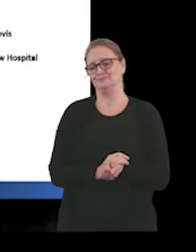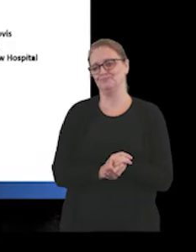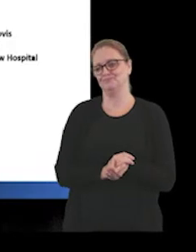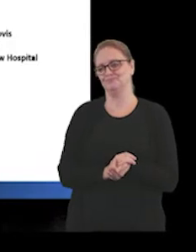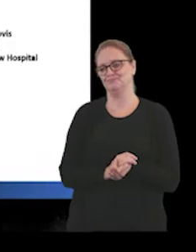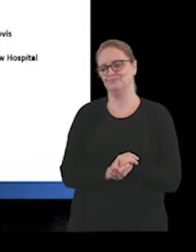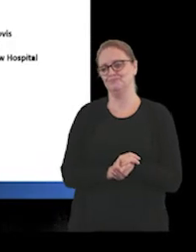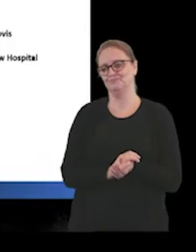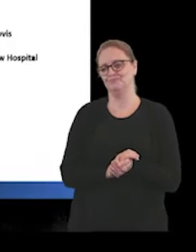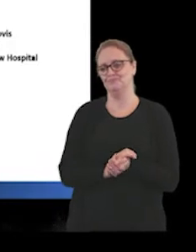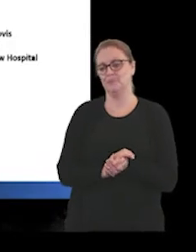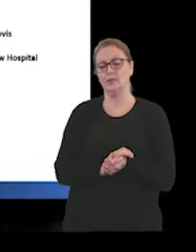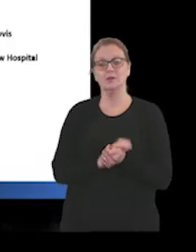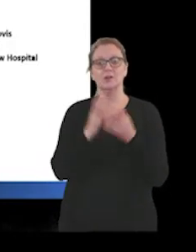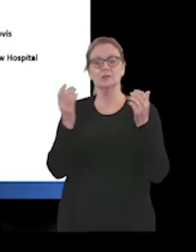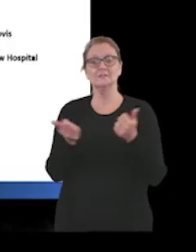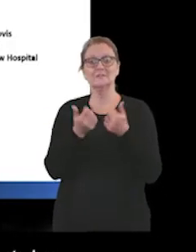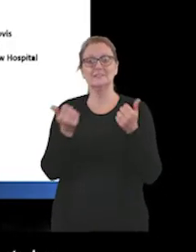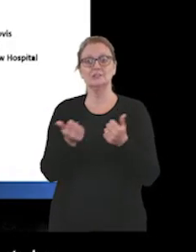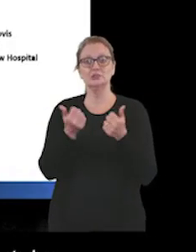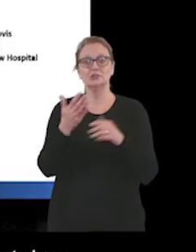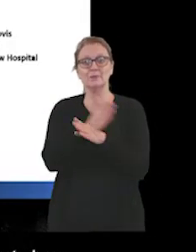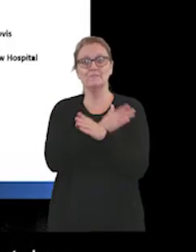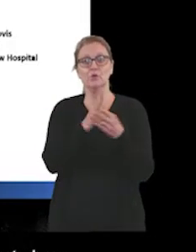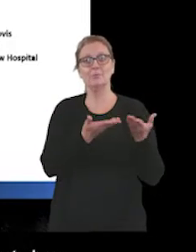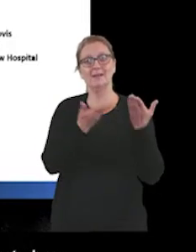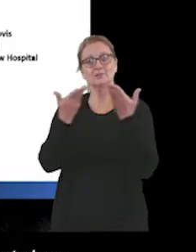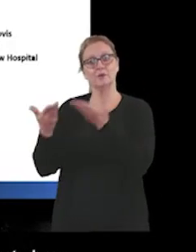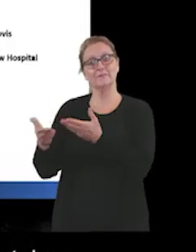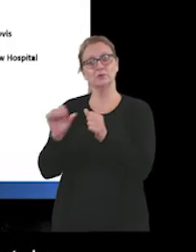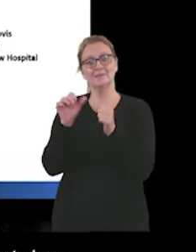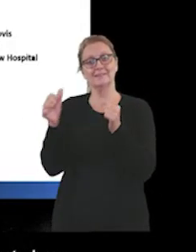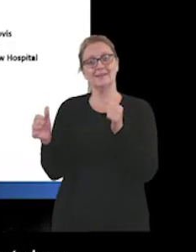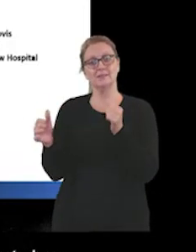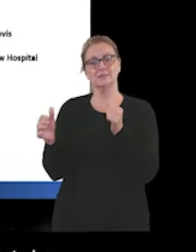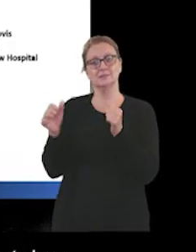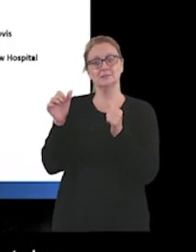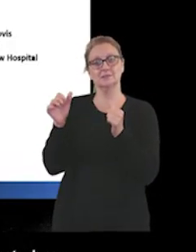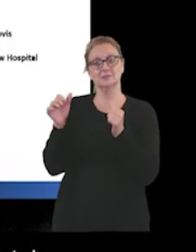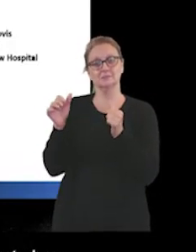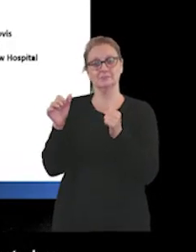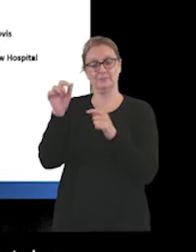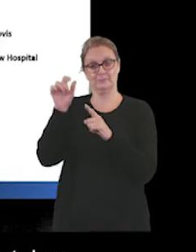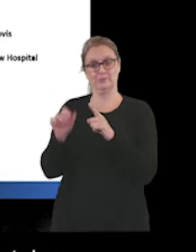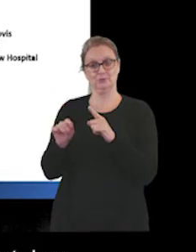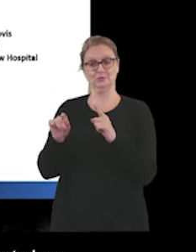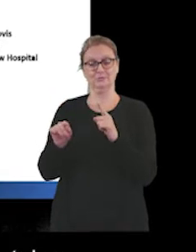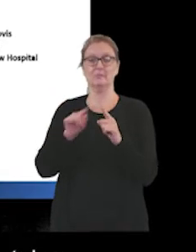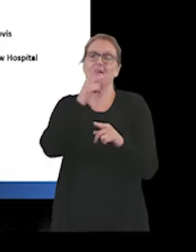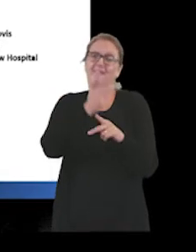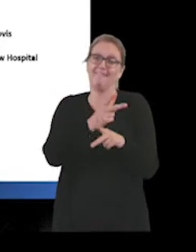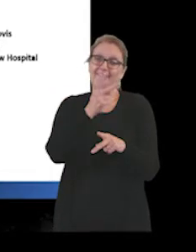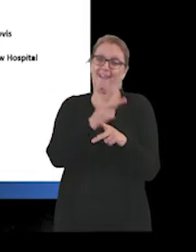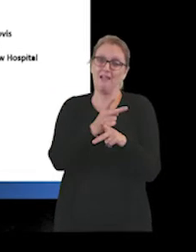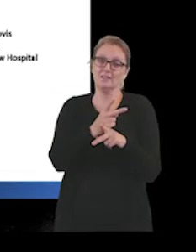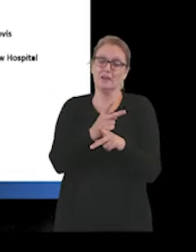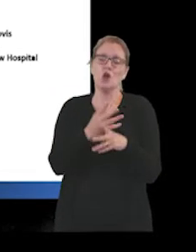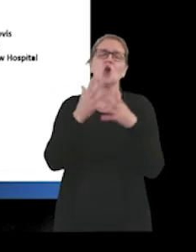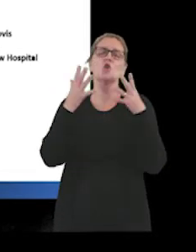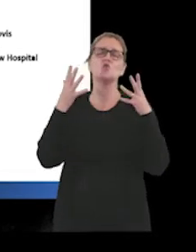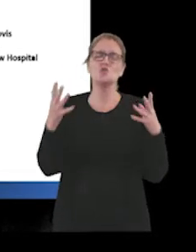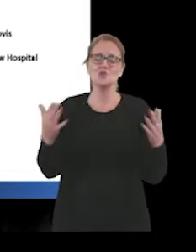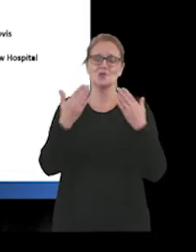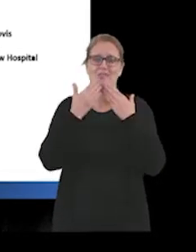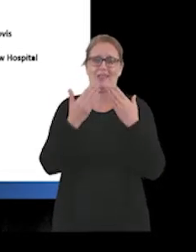So, to finish, before I hand over to the next piece, again, a huge, huge thank you